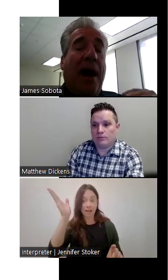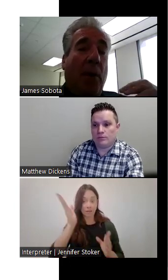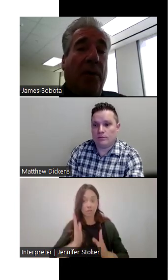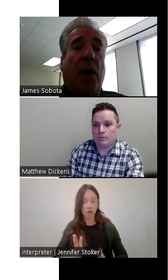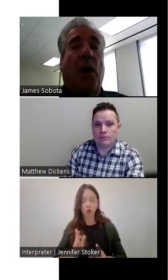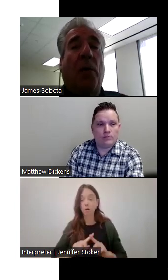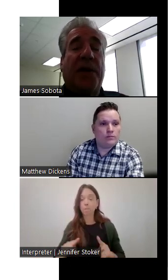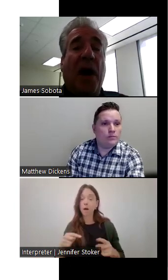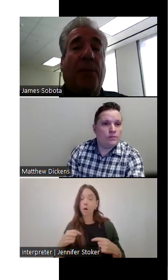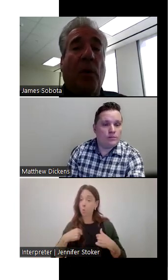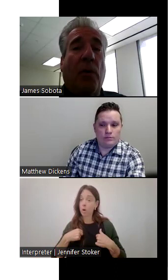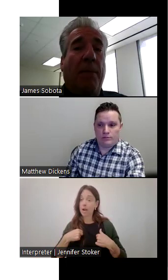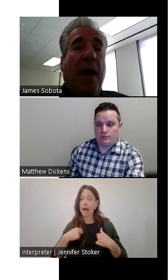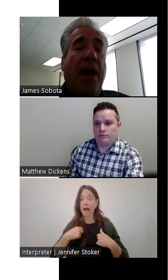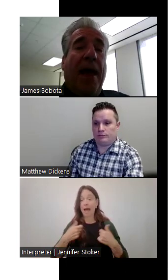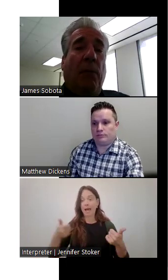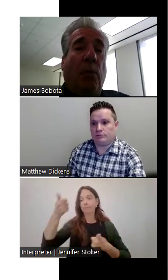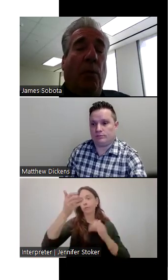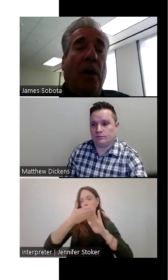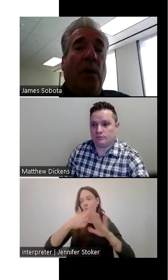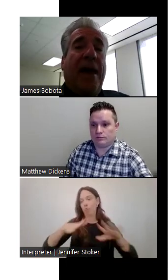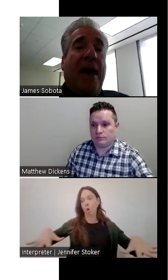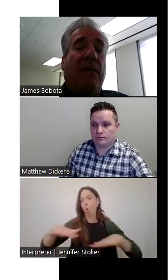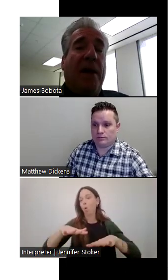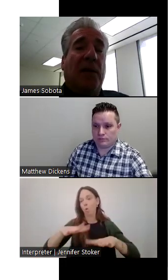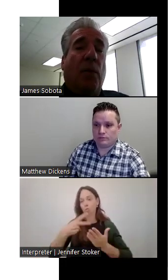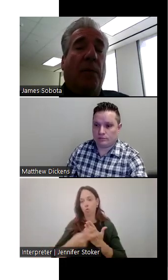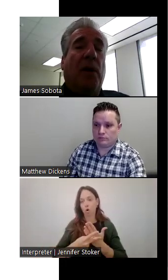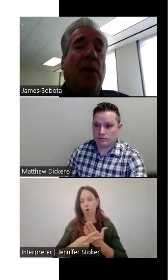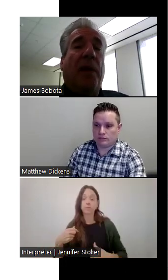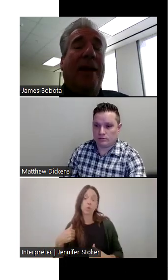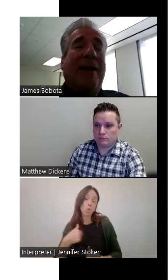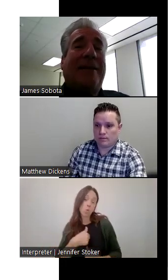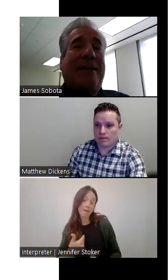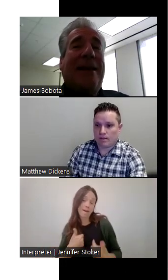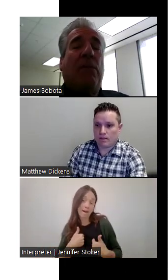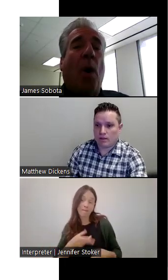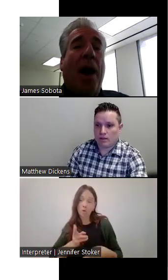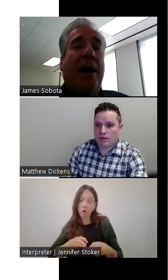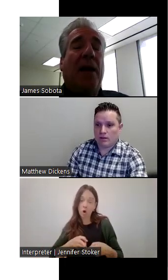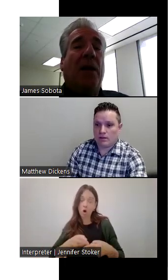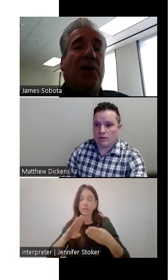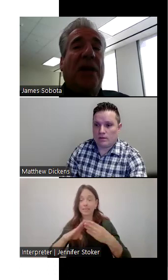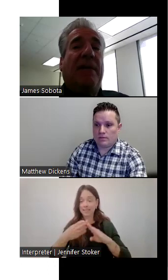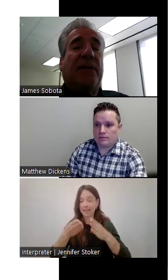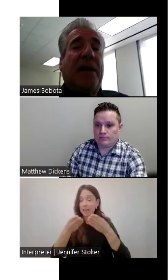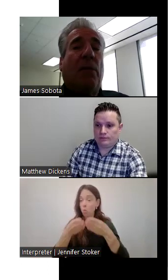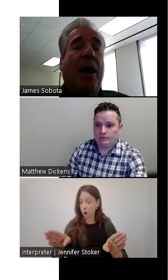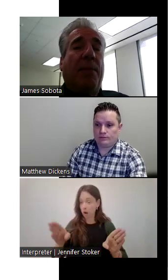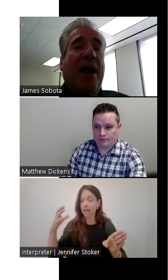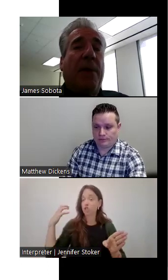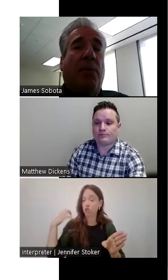what I run, I'm over the whole entire program. And what, what we have is what we call the citywide chief